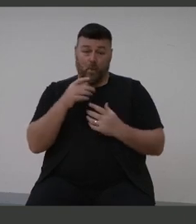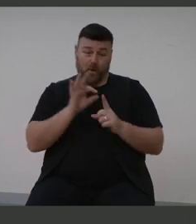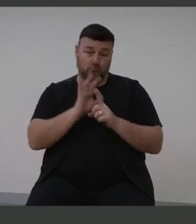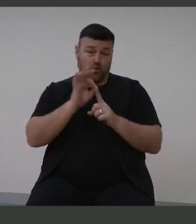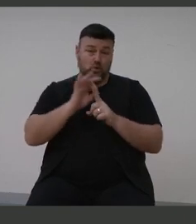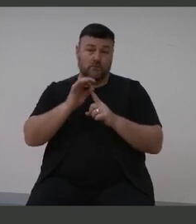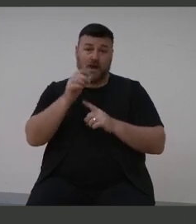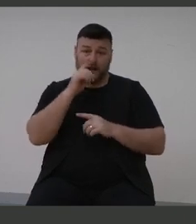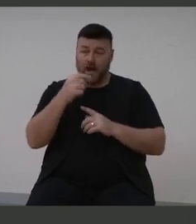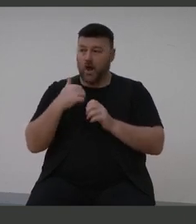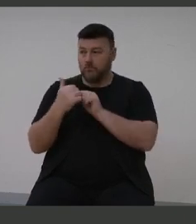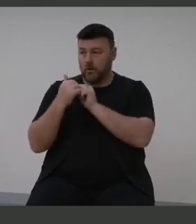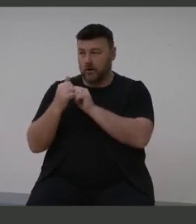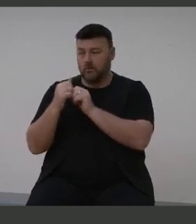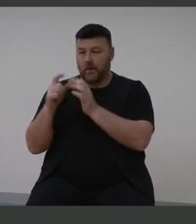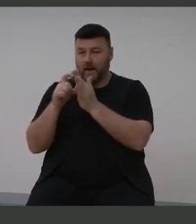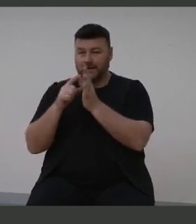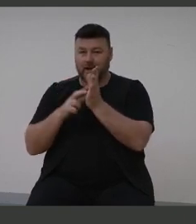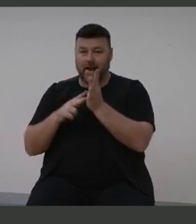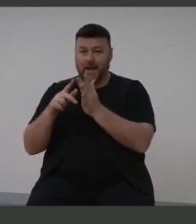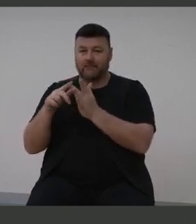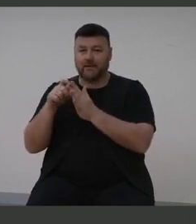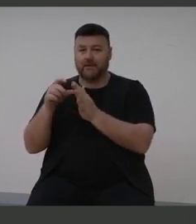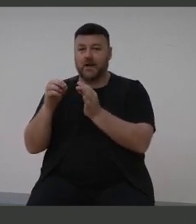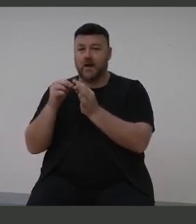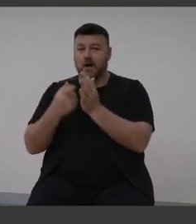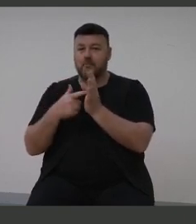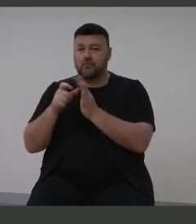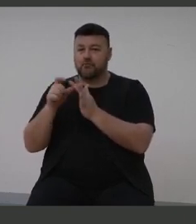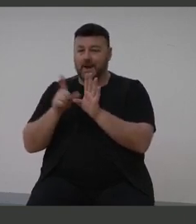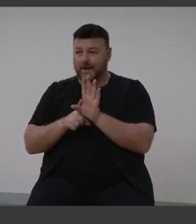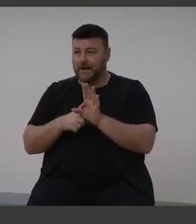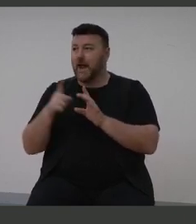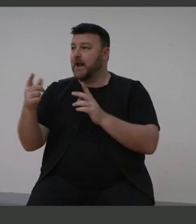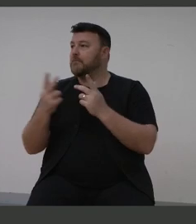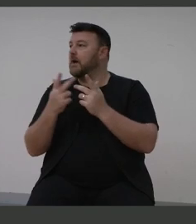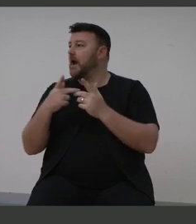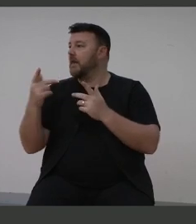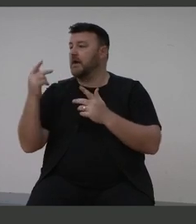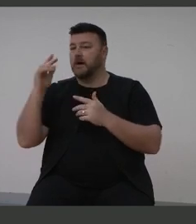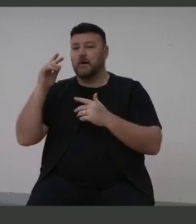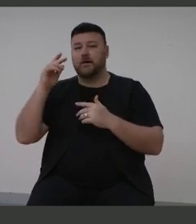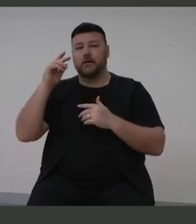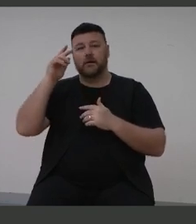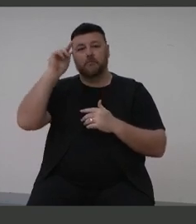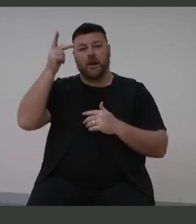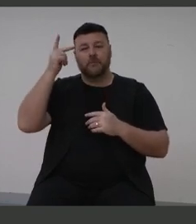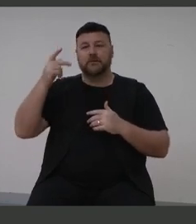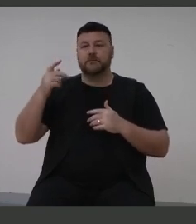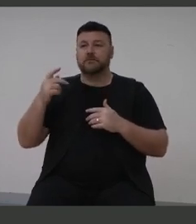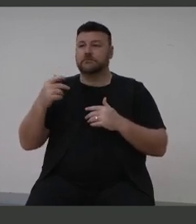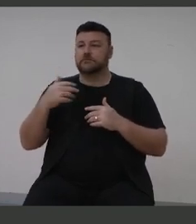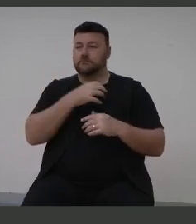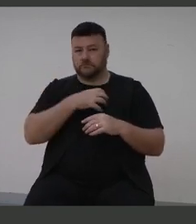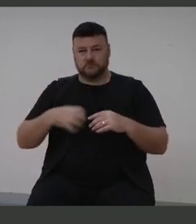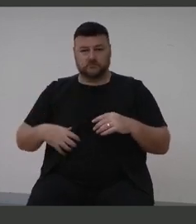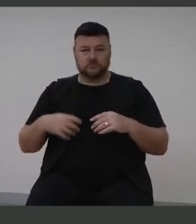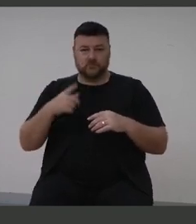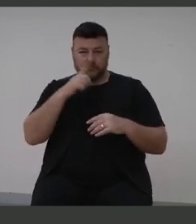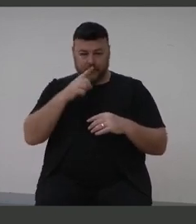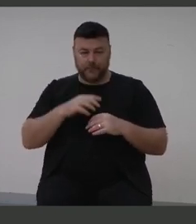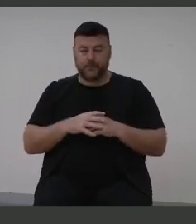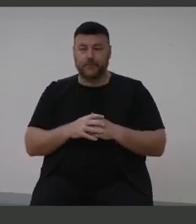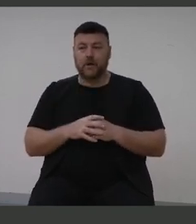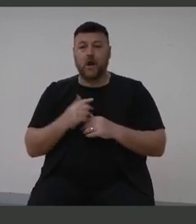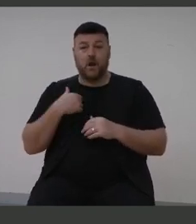I'm working closely with Dave and also my parliamentary colleagues, Mike Freelander and Trent Zinnerman. And I look forward to